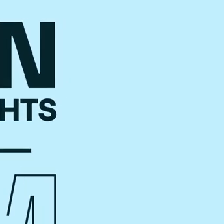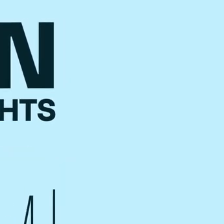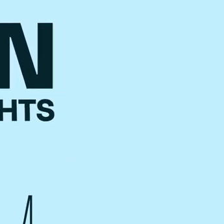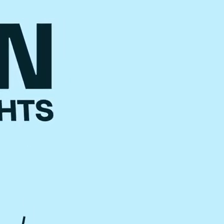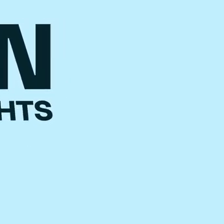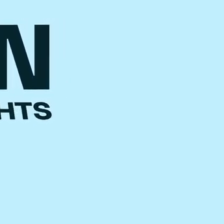much.